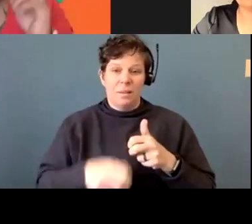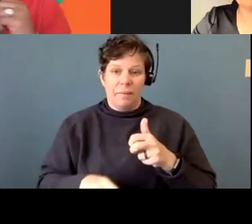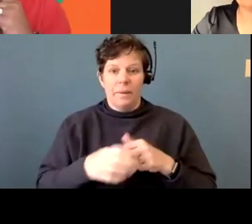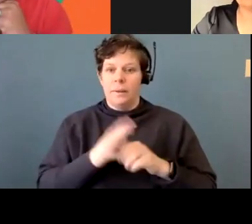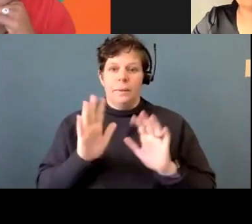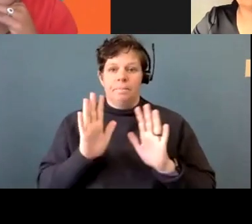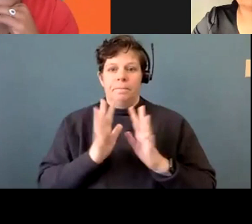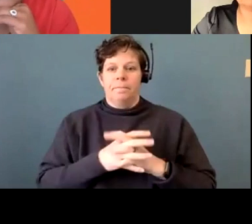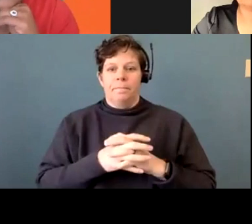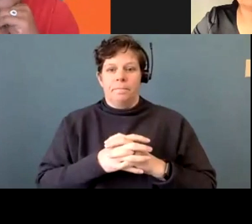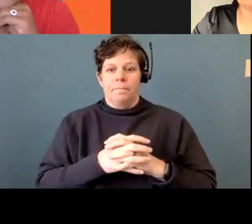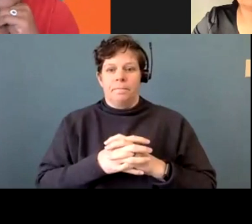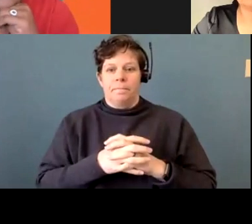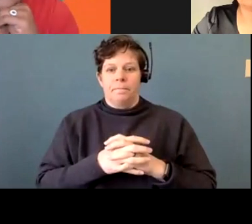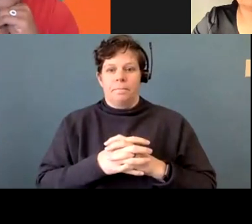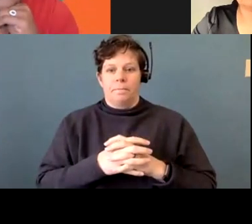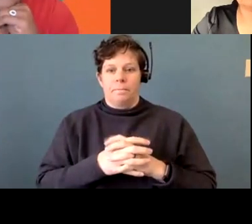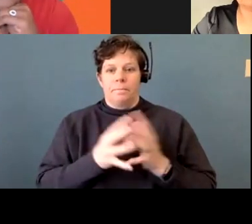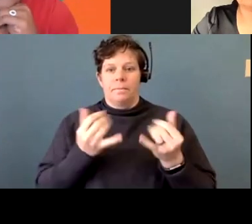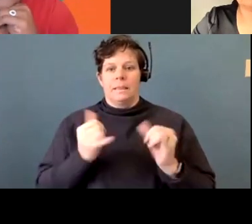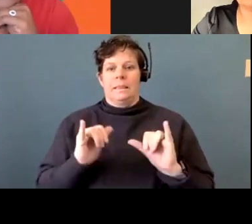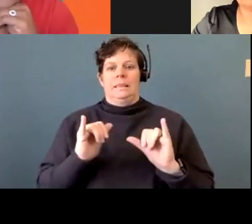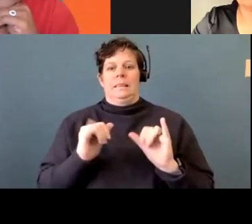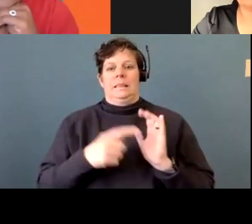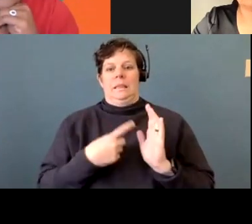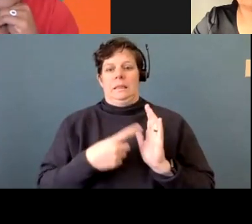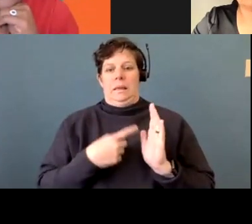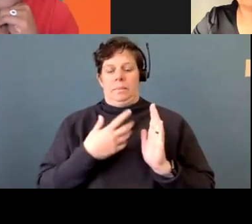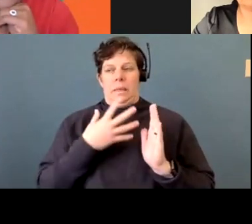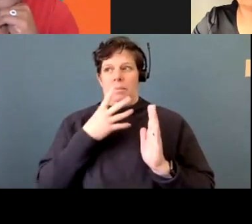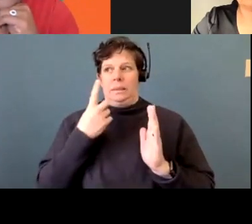and it's still just, at times it's still just hard to,